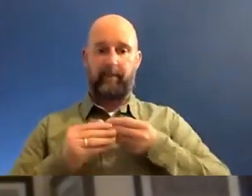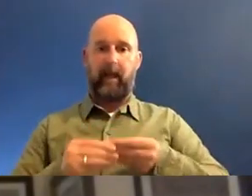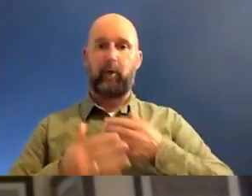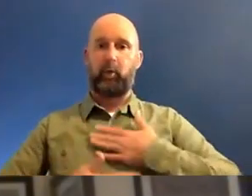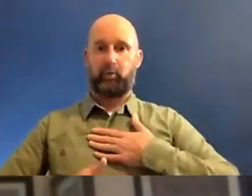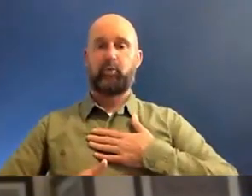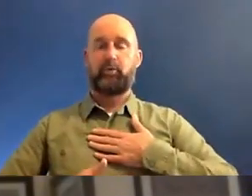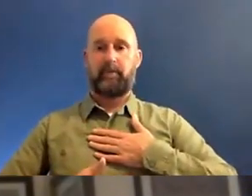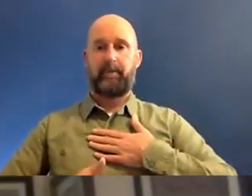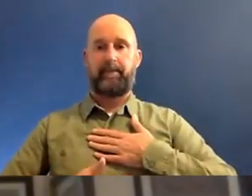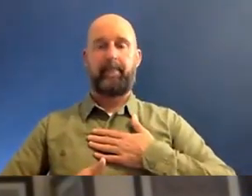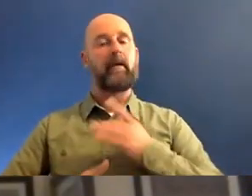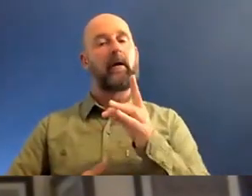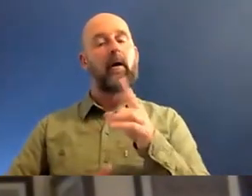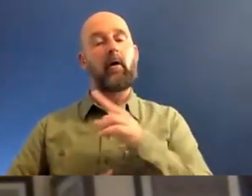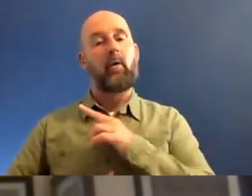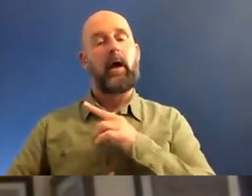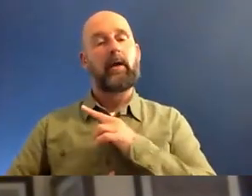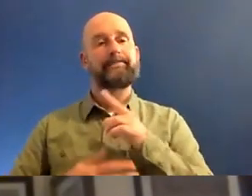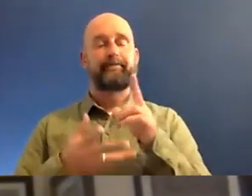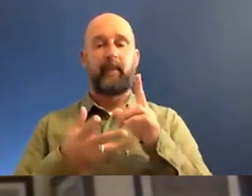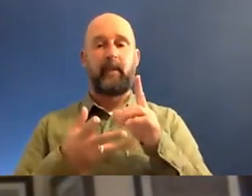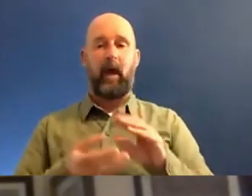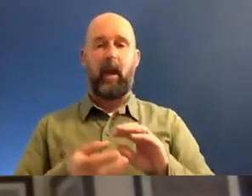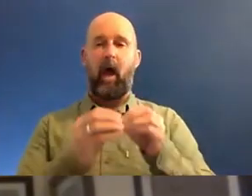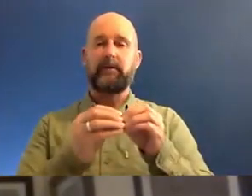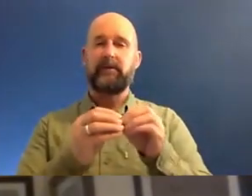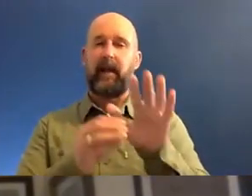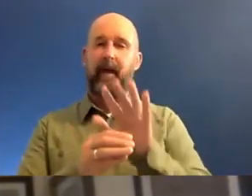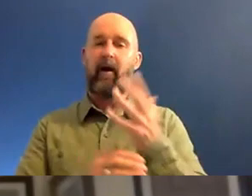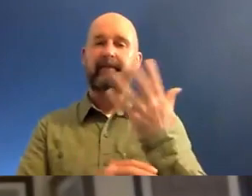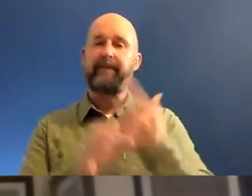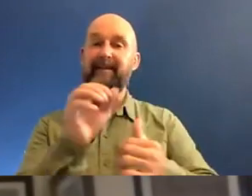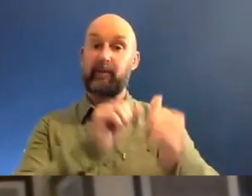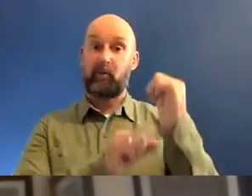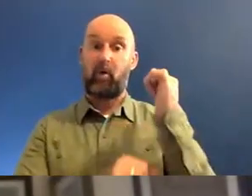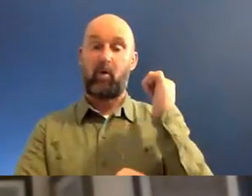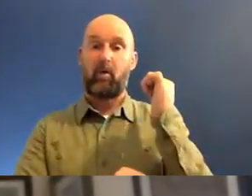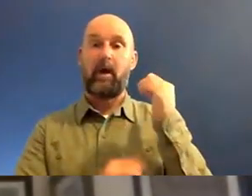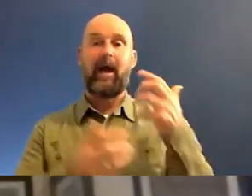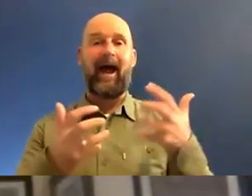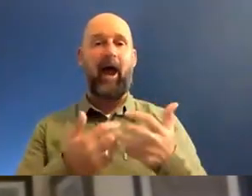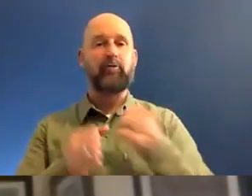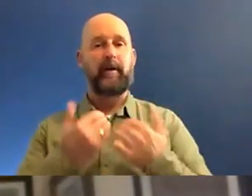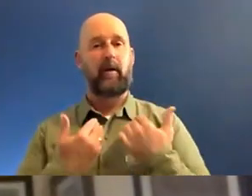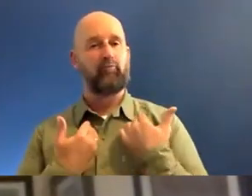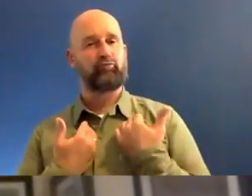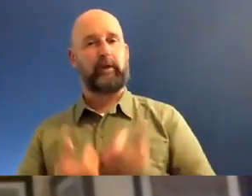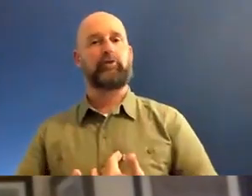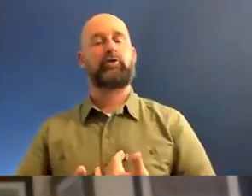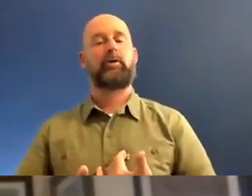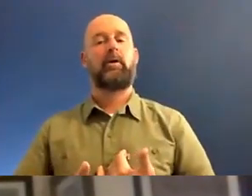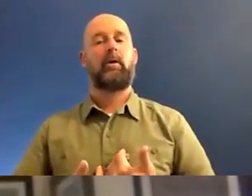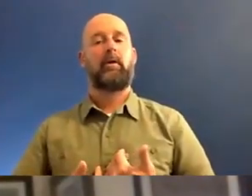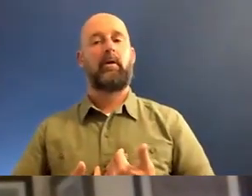a thing. An artist about 15 years ago told me that one of the steps to becoming rich as an artist is doing a